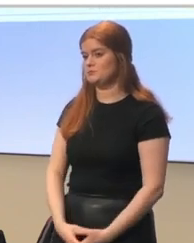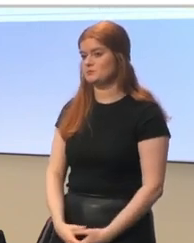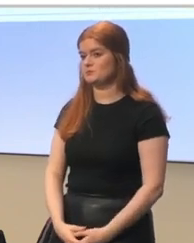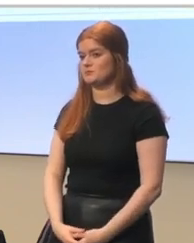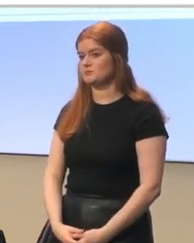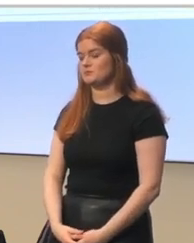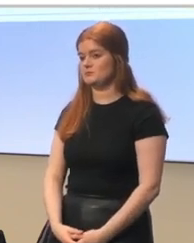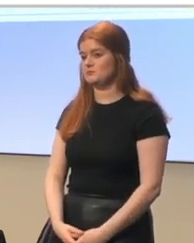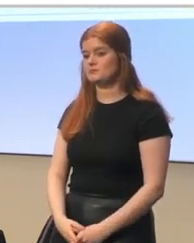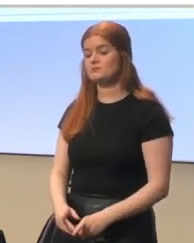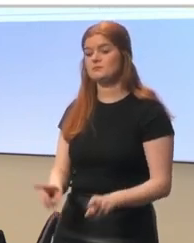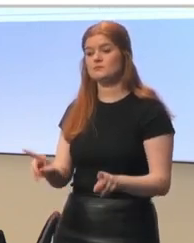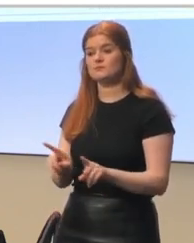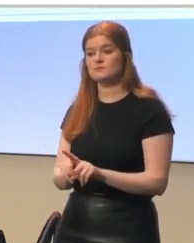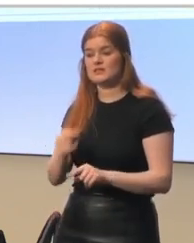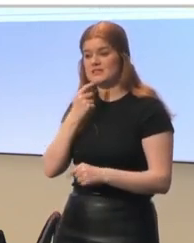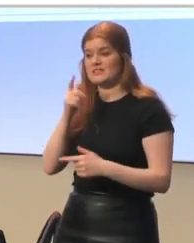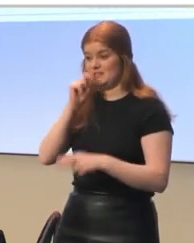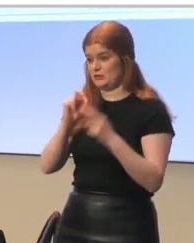They also said teachers need to be better prepared.